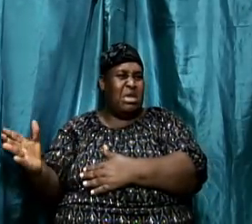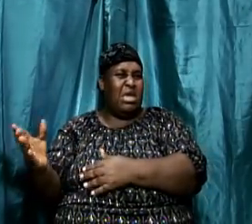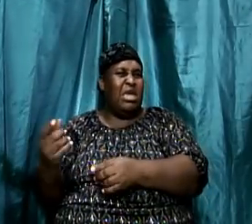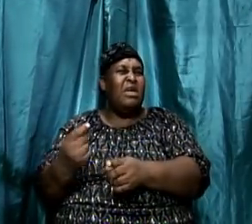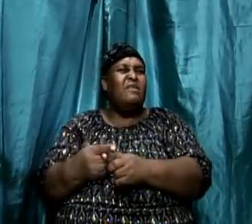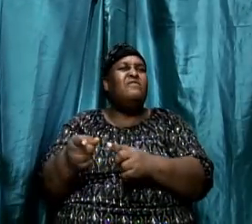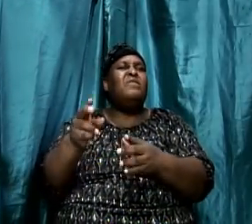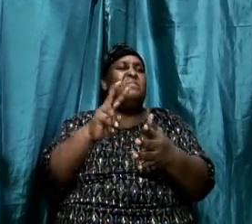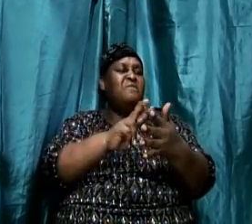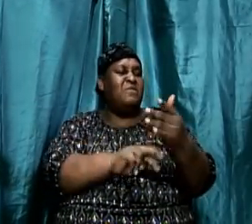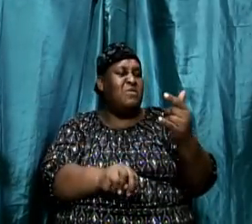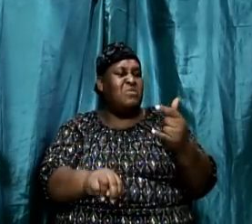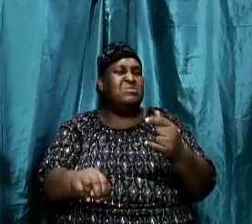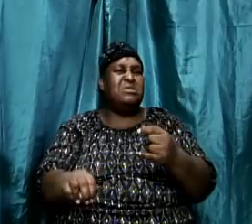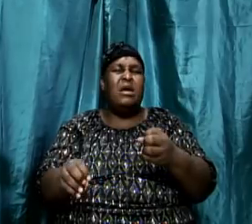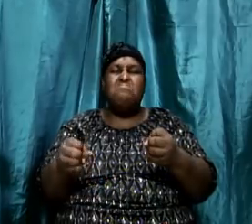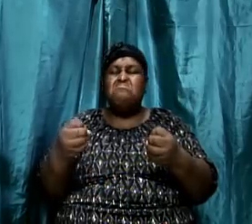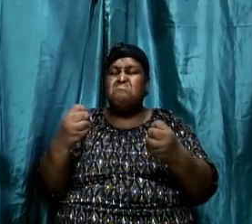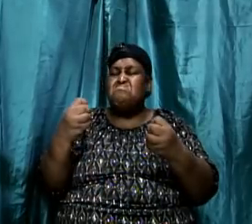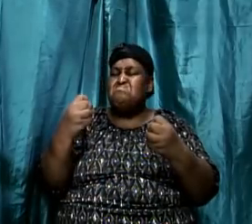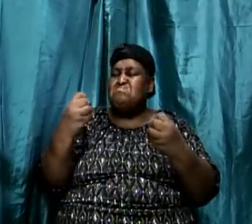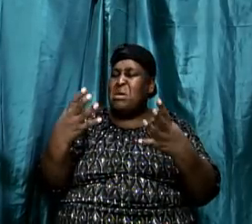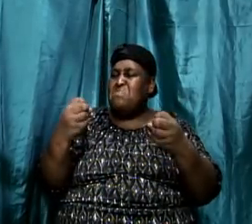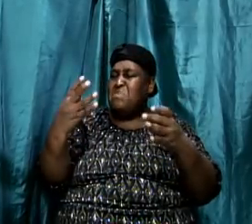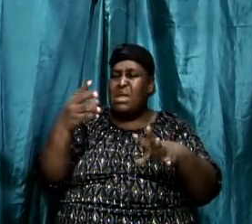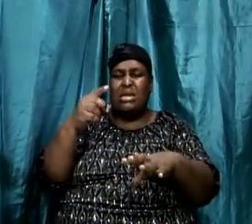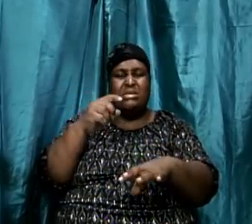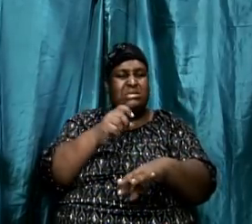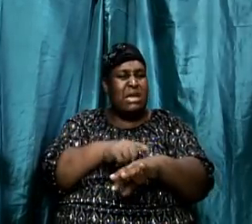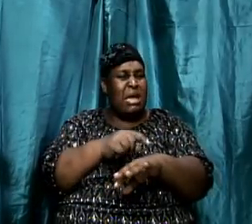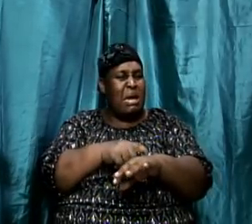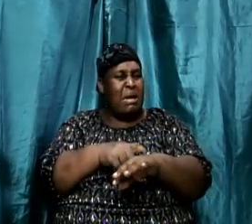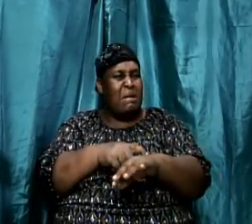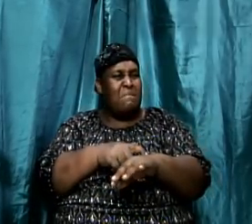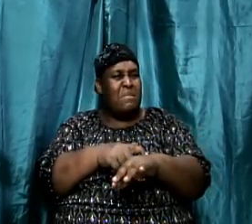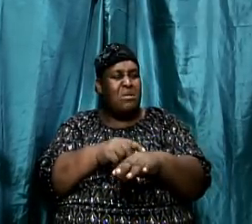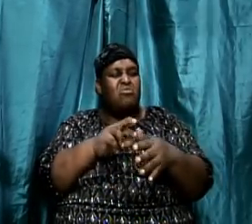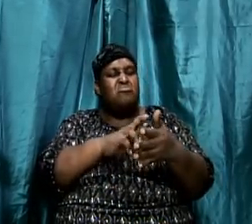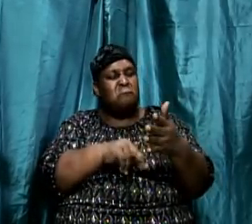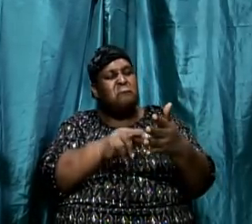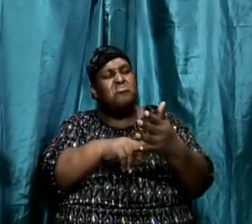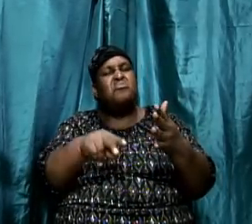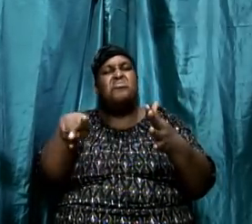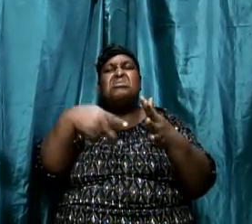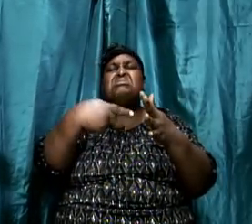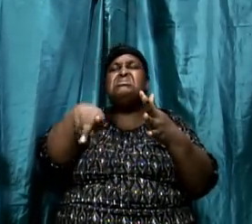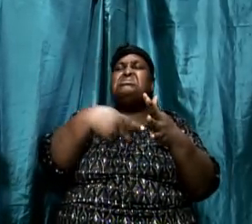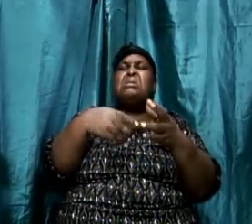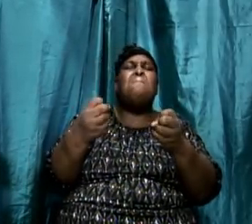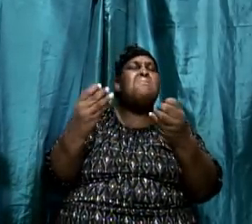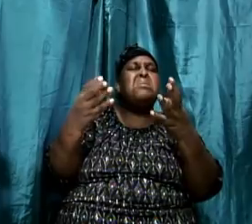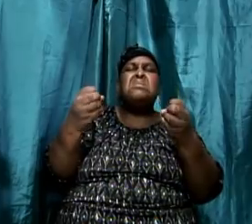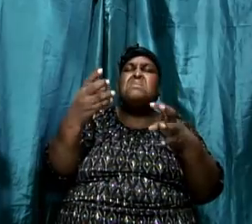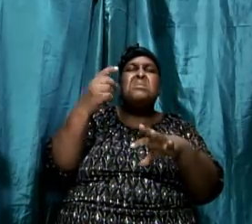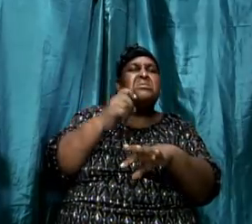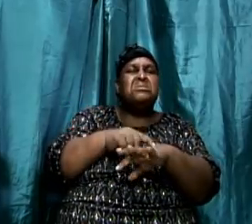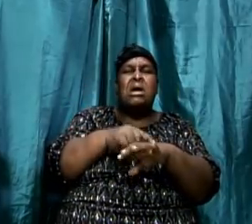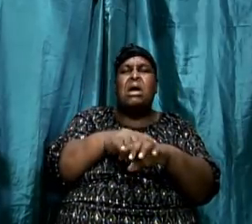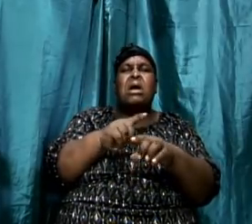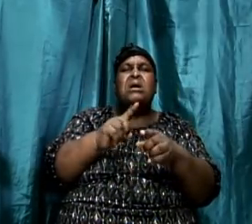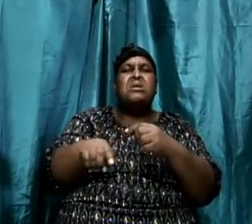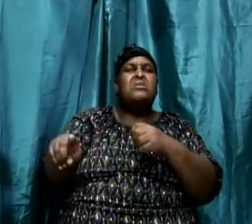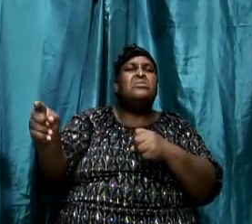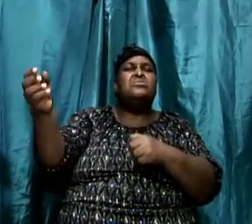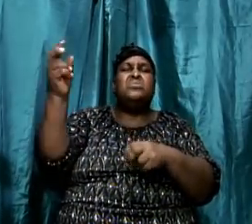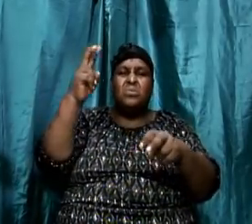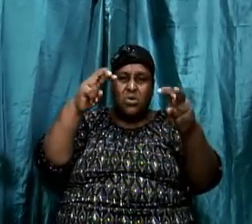book, he read it many times. He read the psalm many times. He read the book many times. So that he would